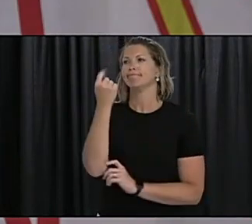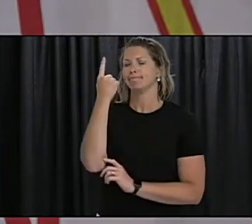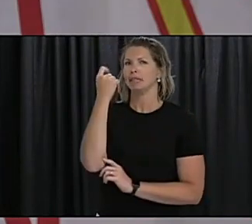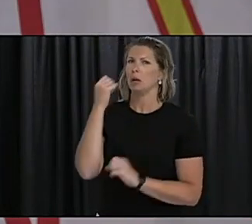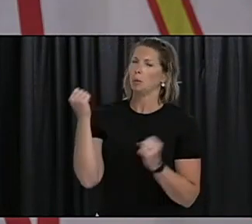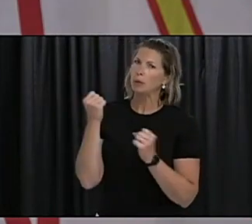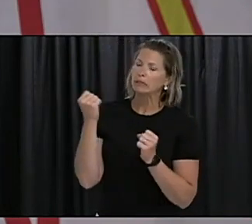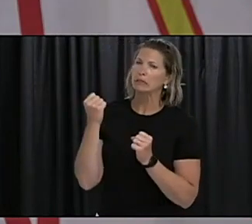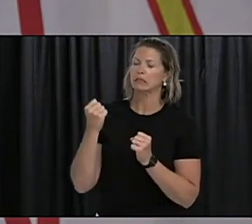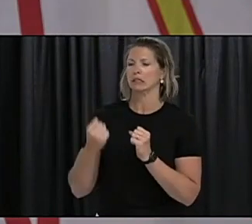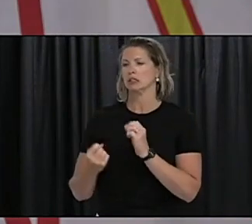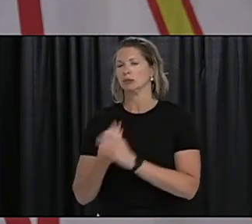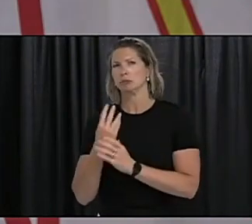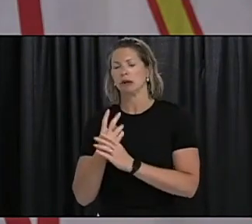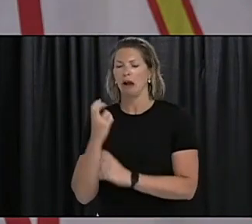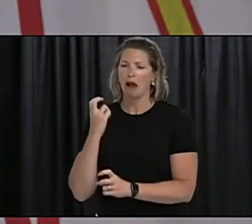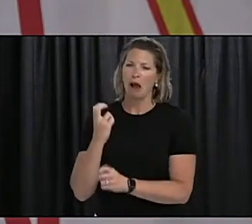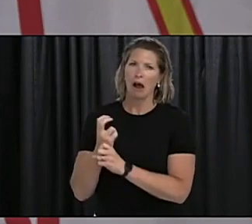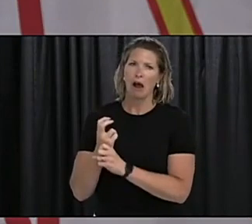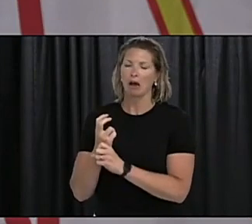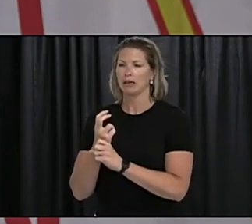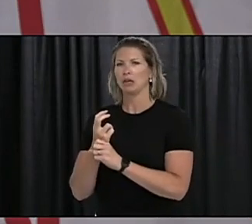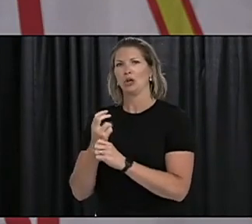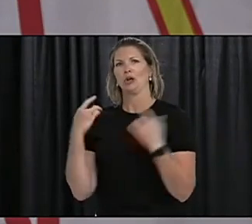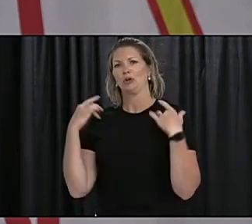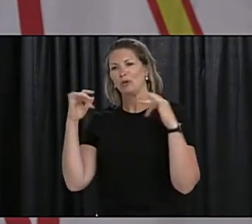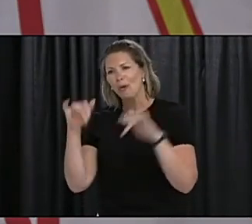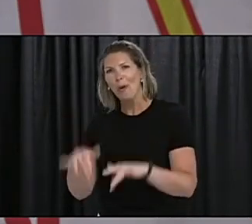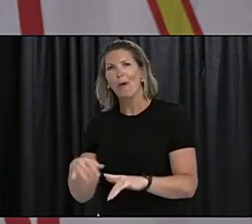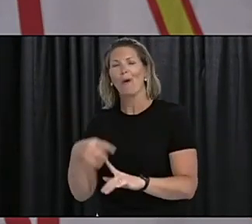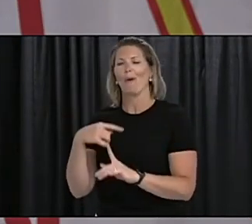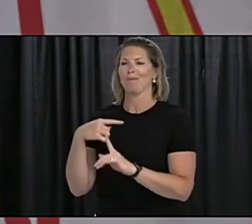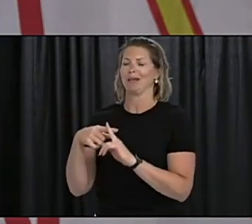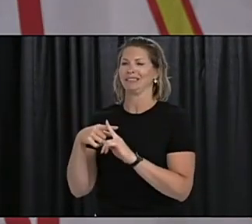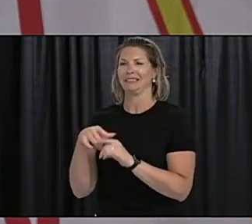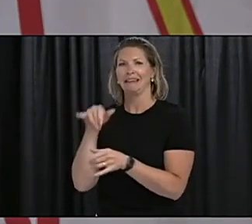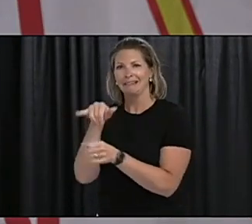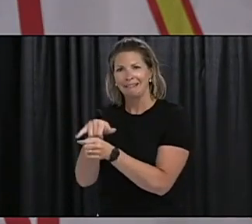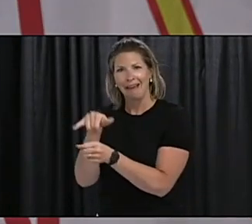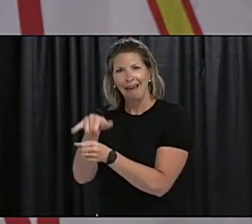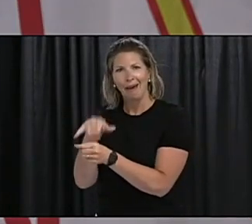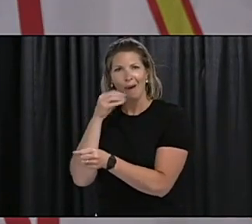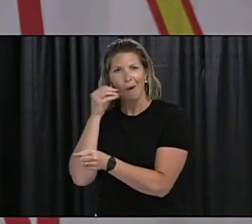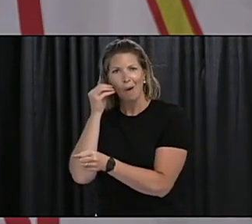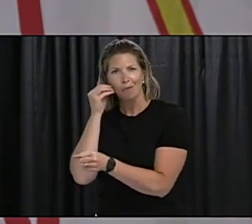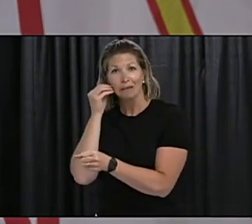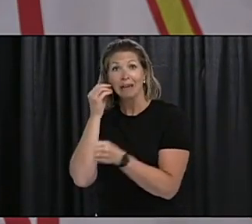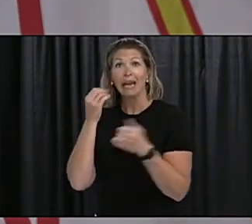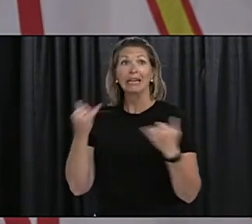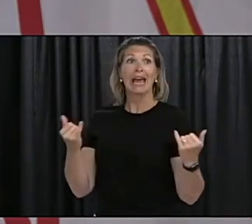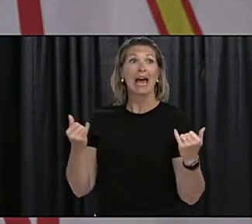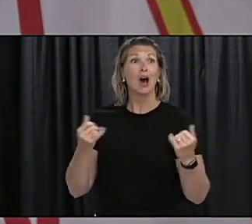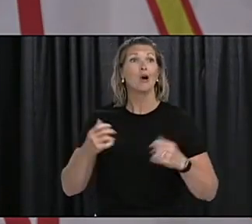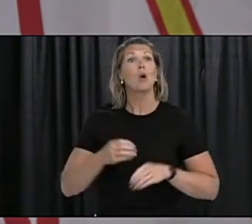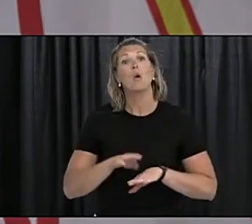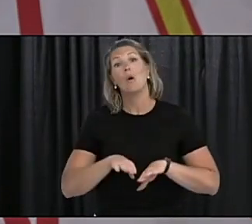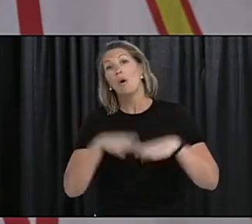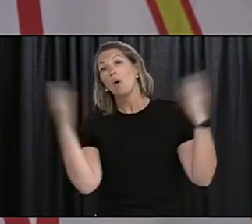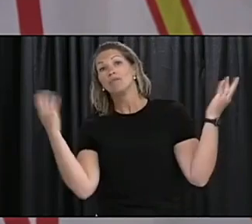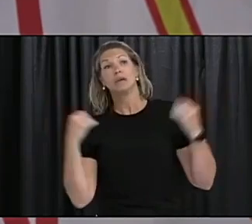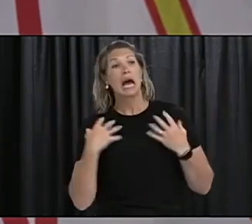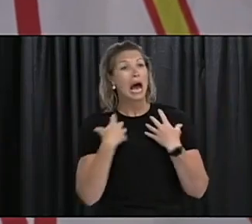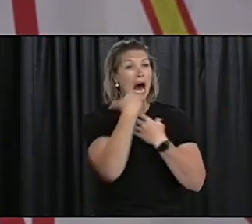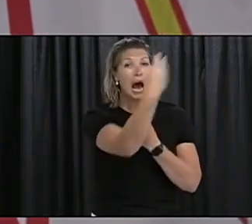spring, and you've all risen to the challenge that COVID-19 has presented. But now is not time to become lax in our public health